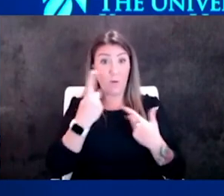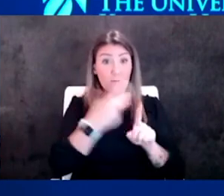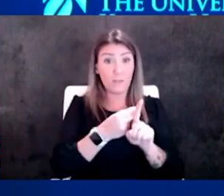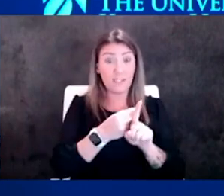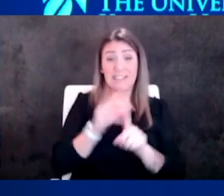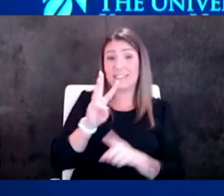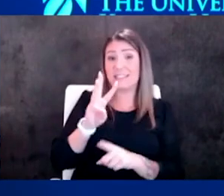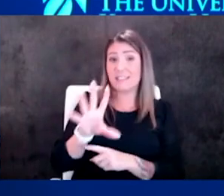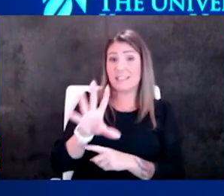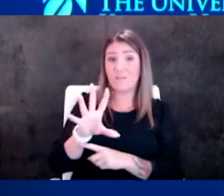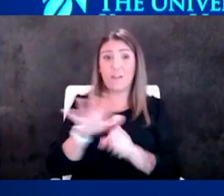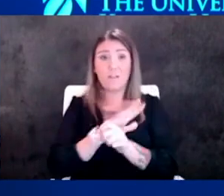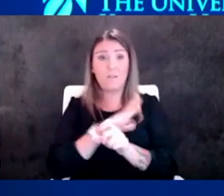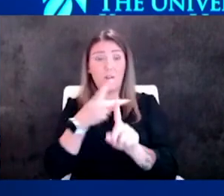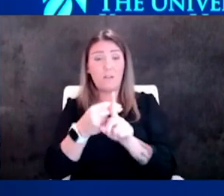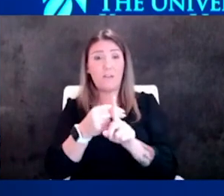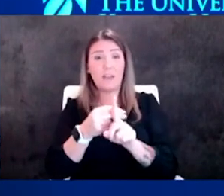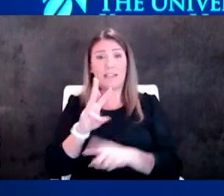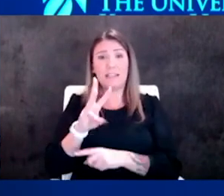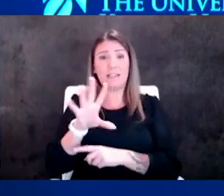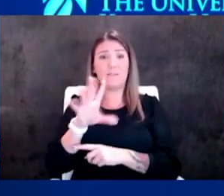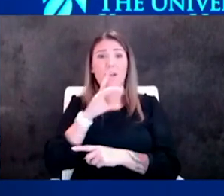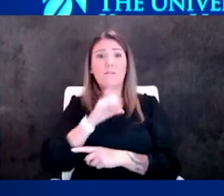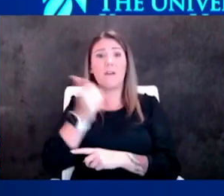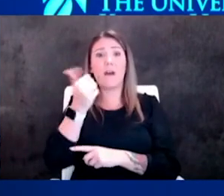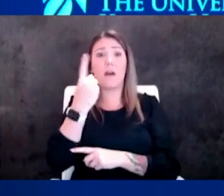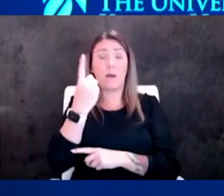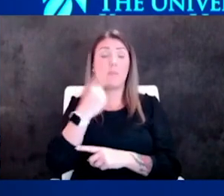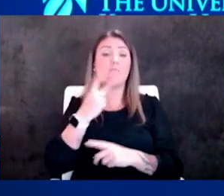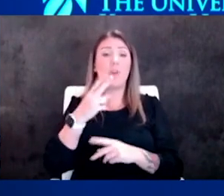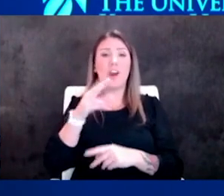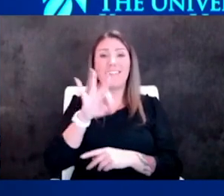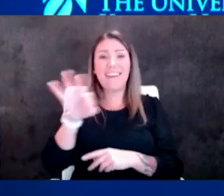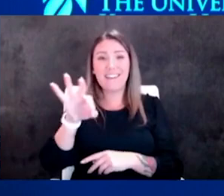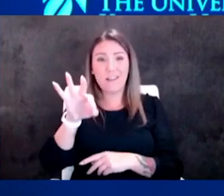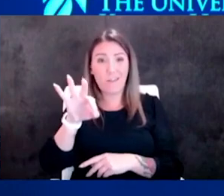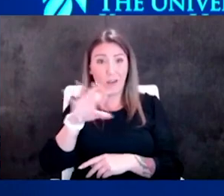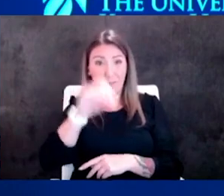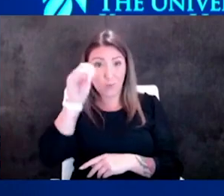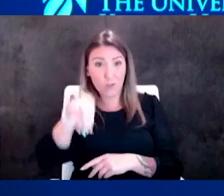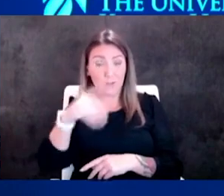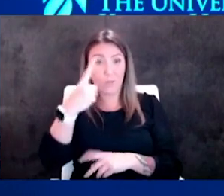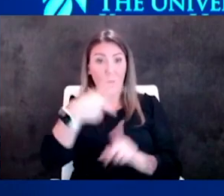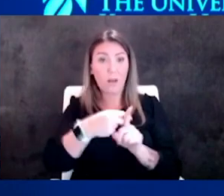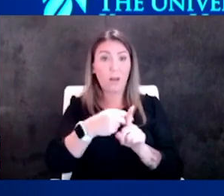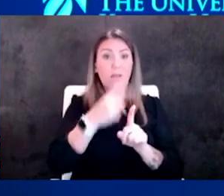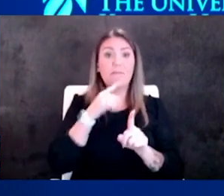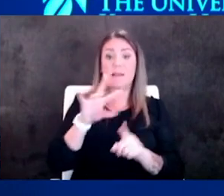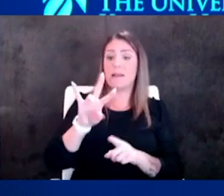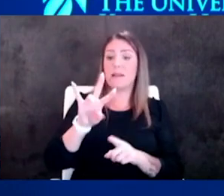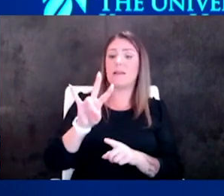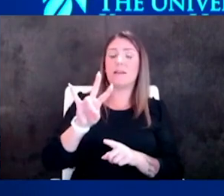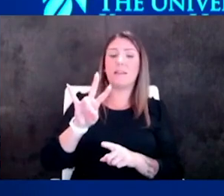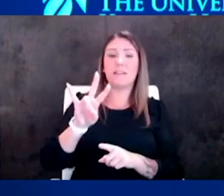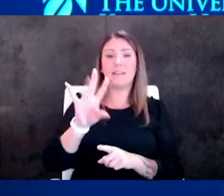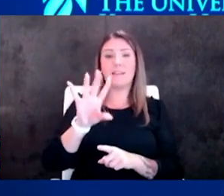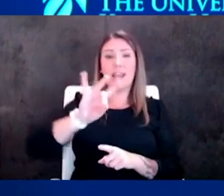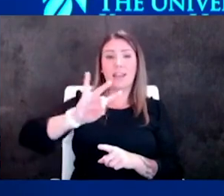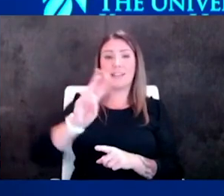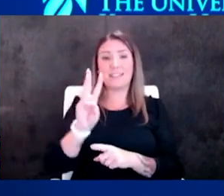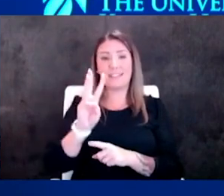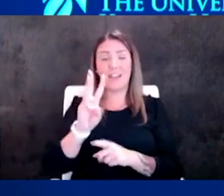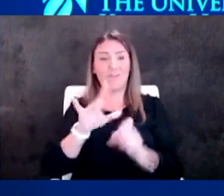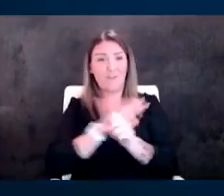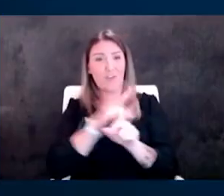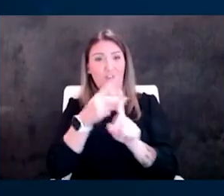are fully vaccinated and 65 and up 99 percent have had one dose 87 percent fully vaccinated so actually kansas rallied